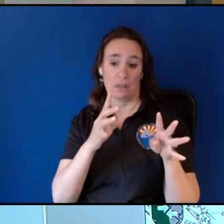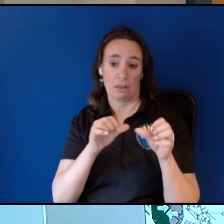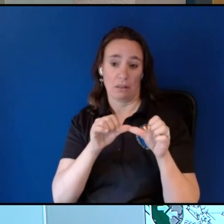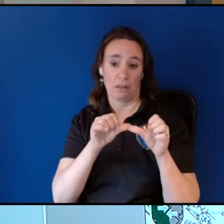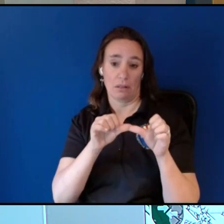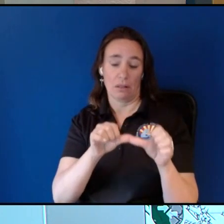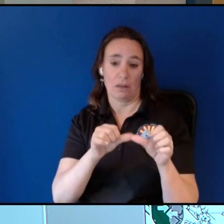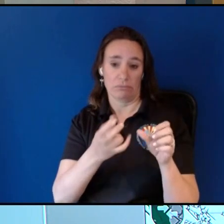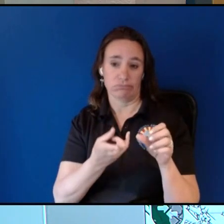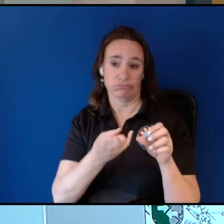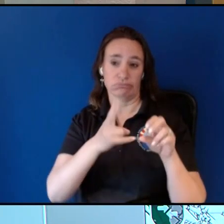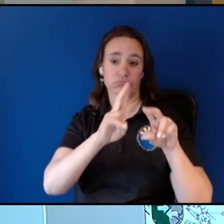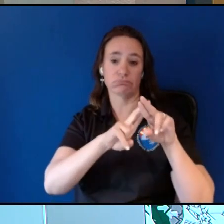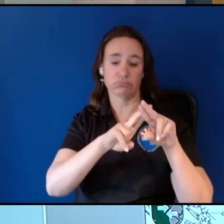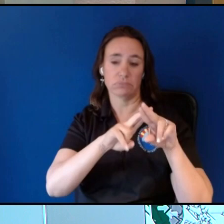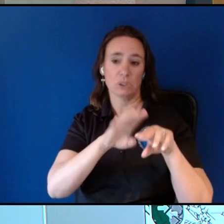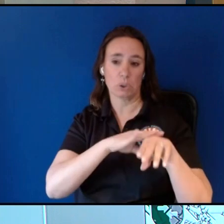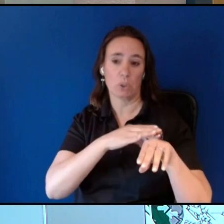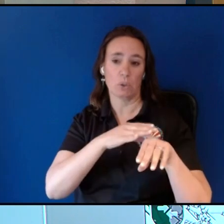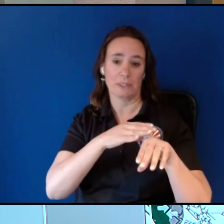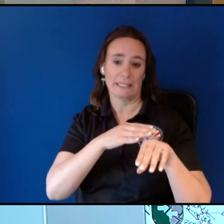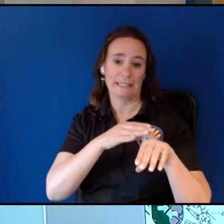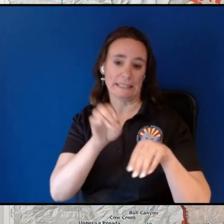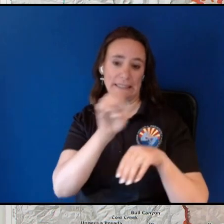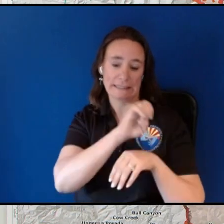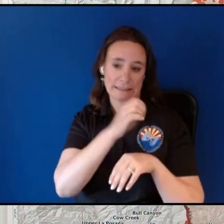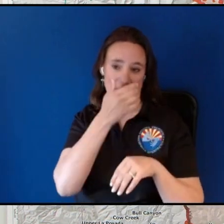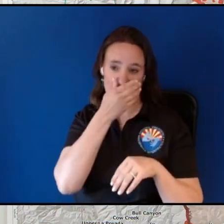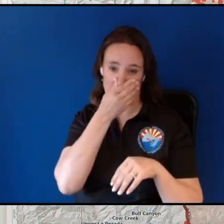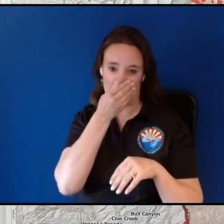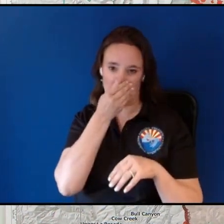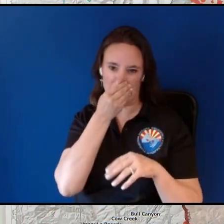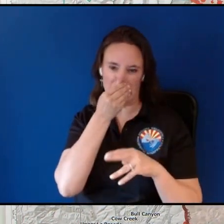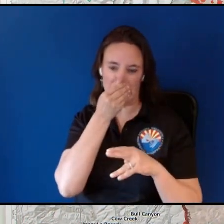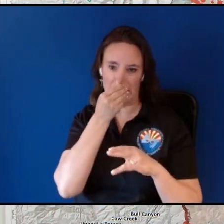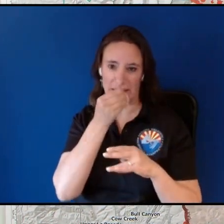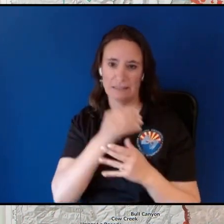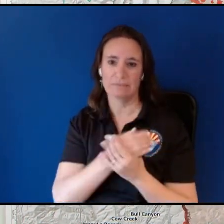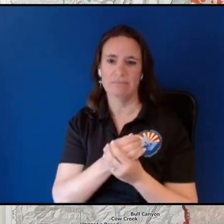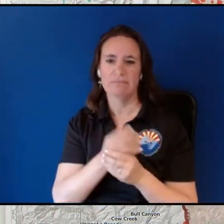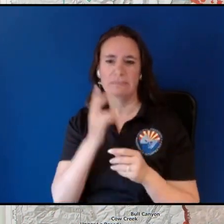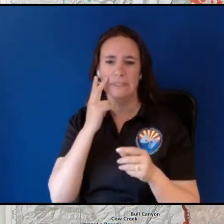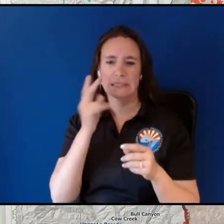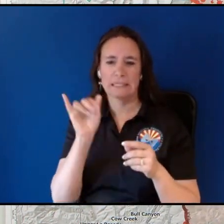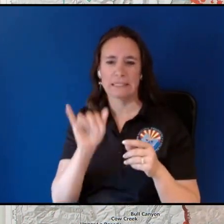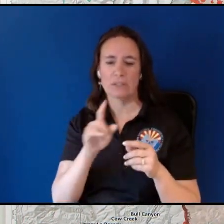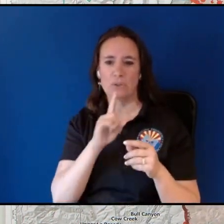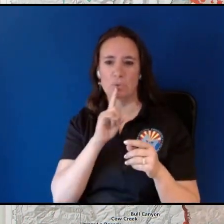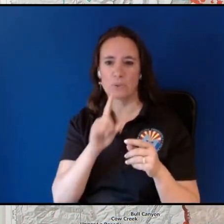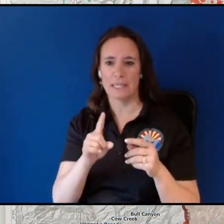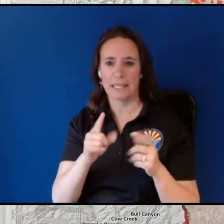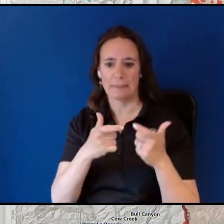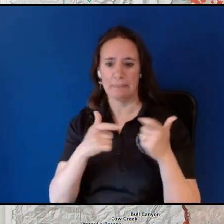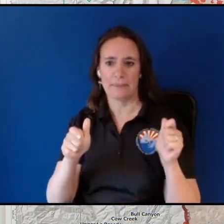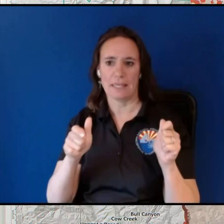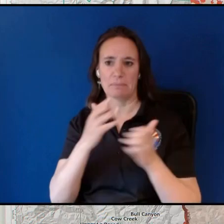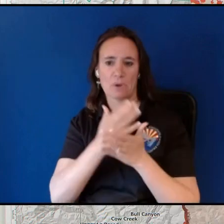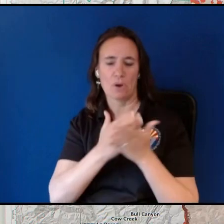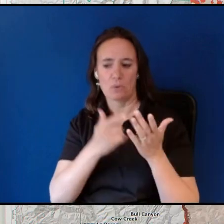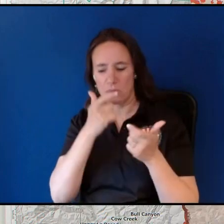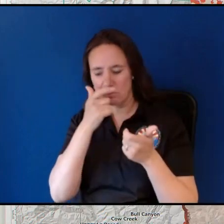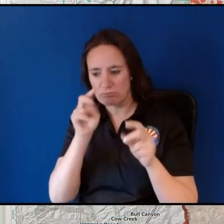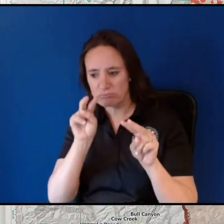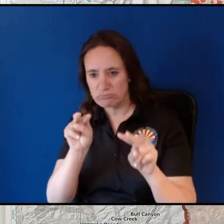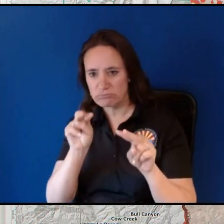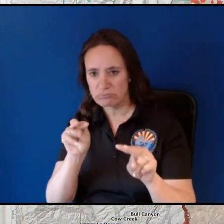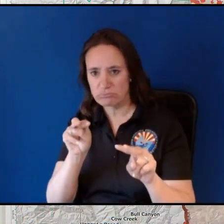slowly eastward so as you look at this uh extended forecast that's really the main thing that we're watching in addition to the